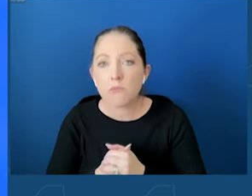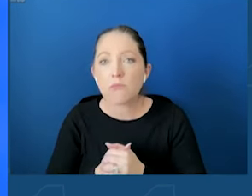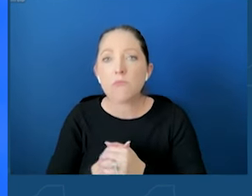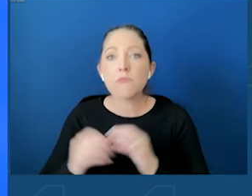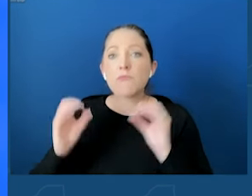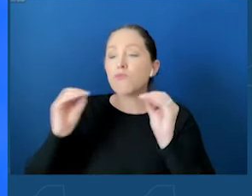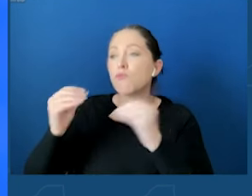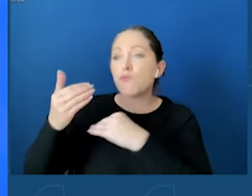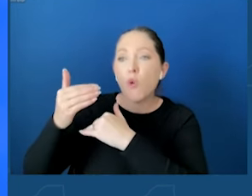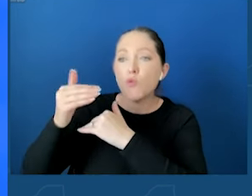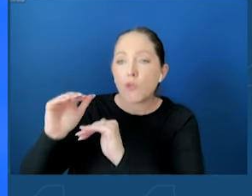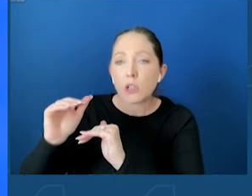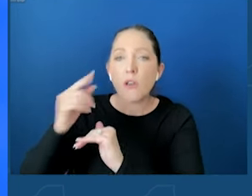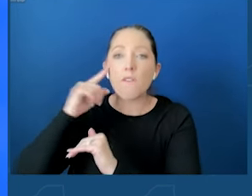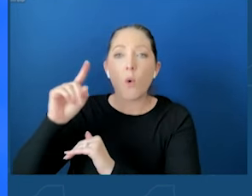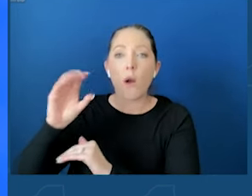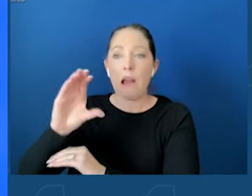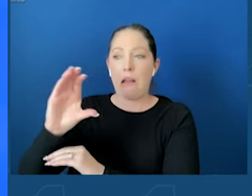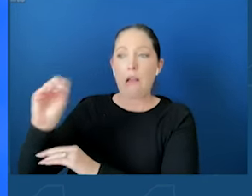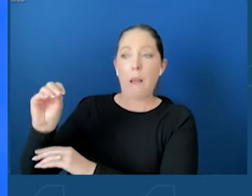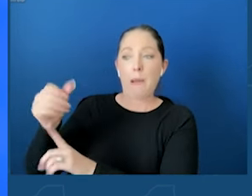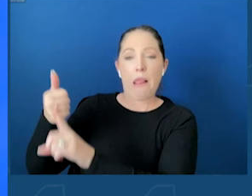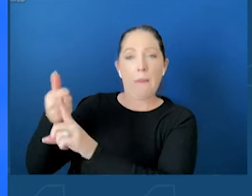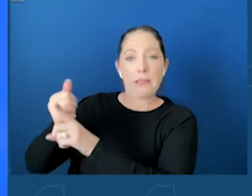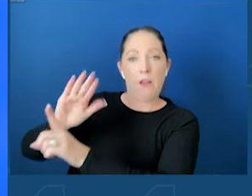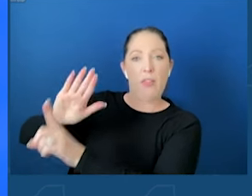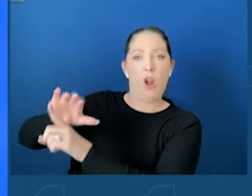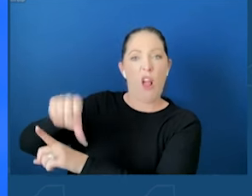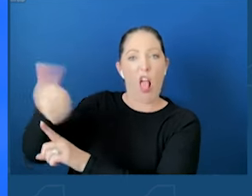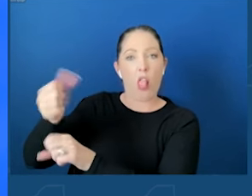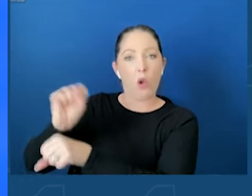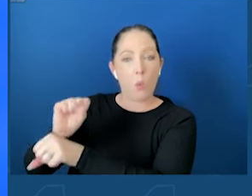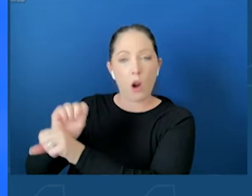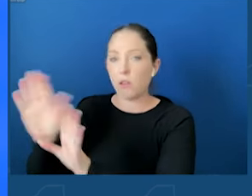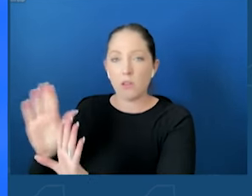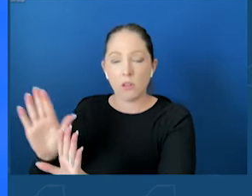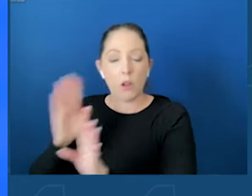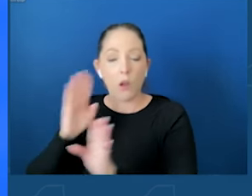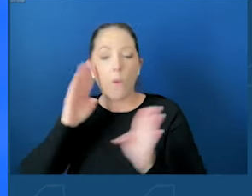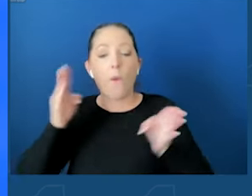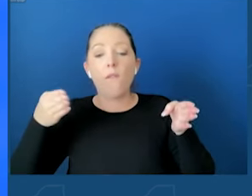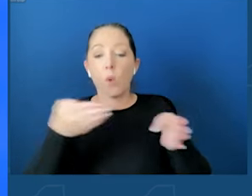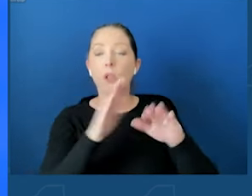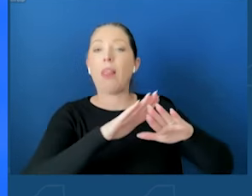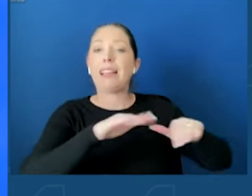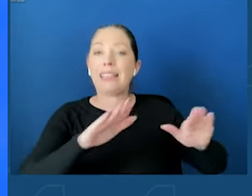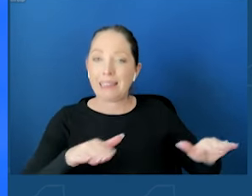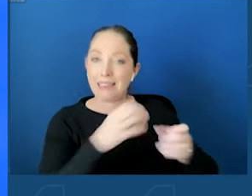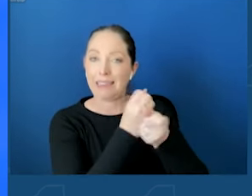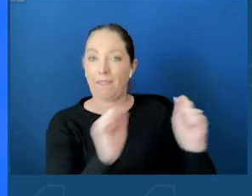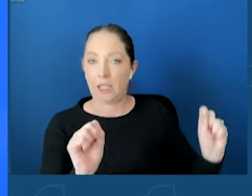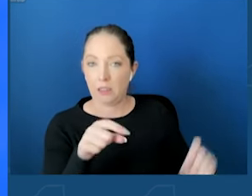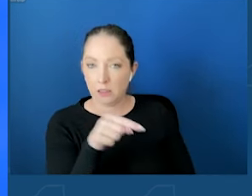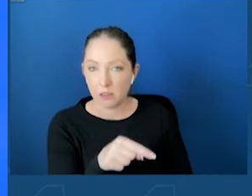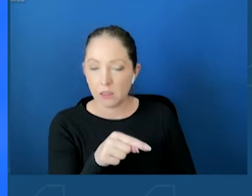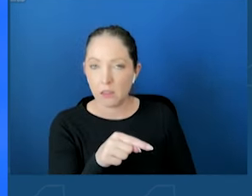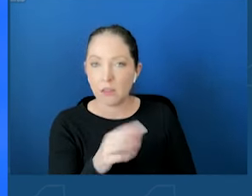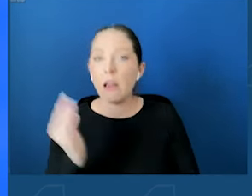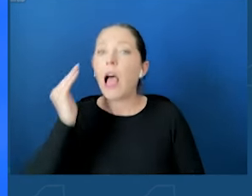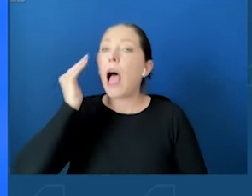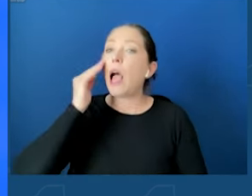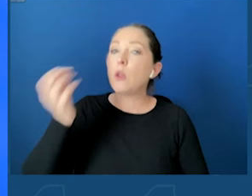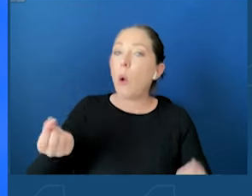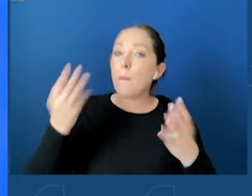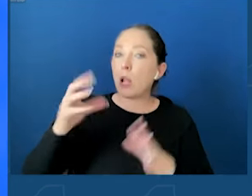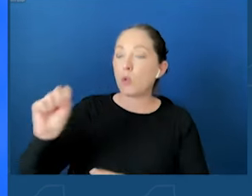companies themselves to do their other work. But we're focusing on our kids. And I know many of these social media companies will be concerned about this,